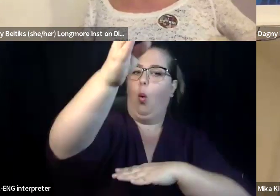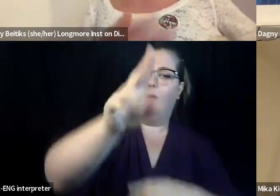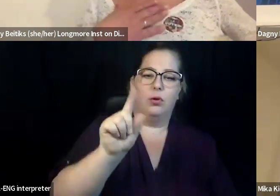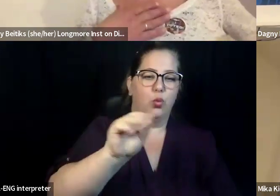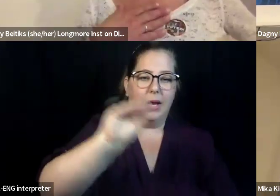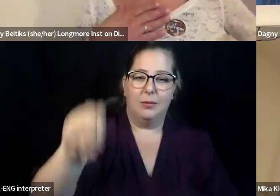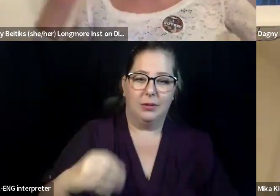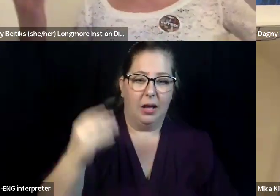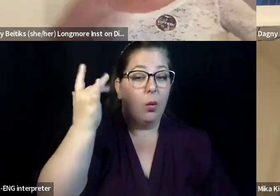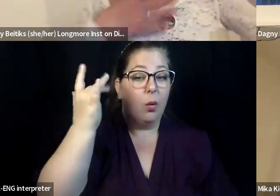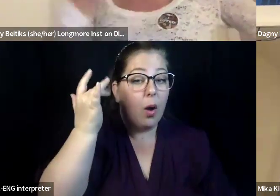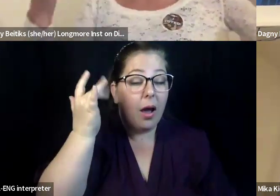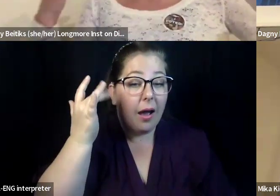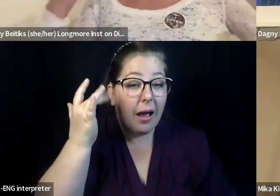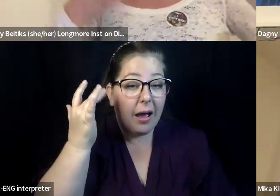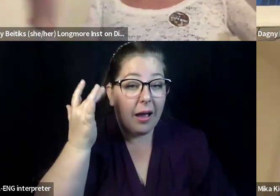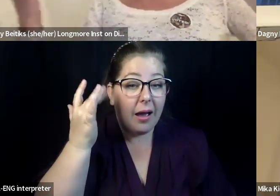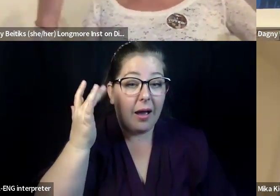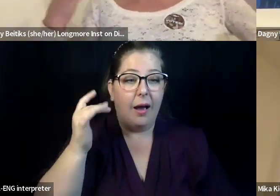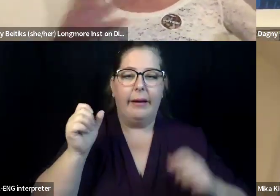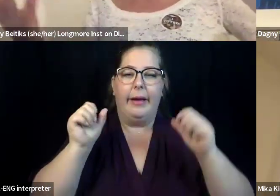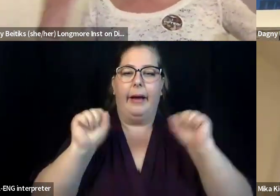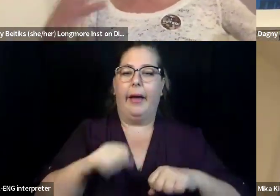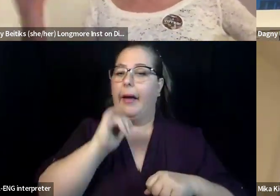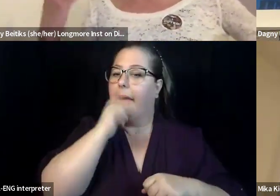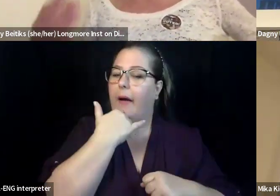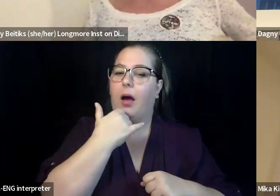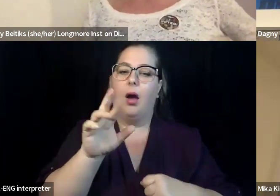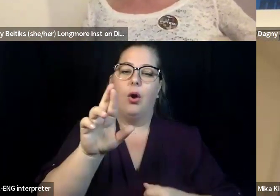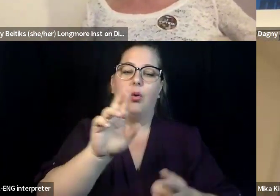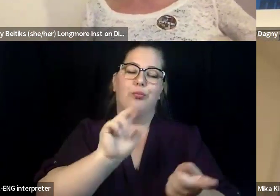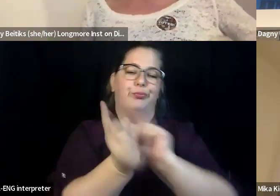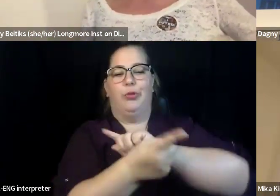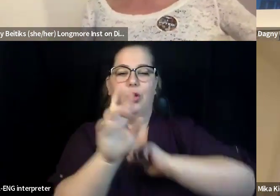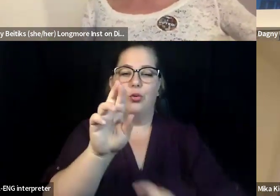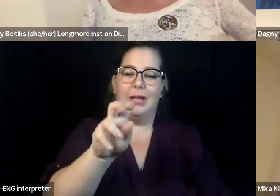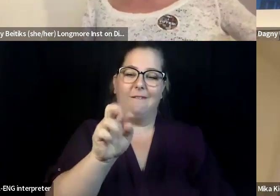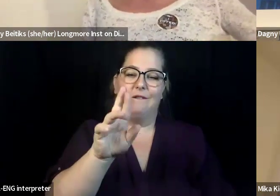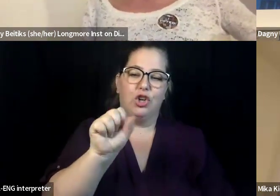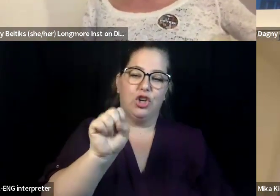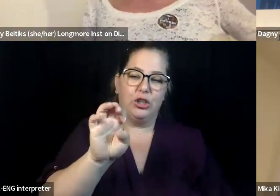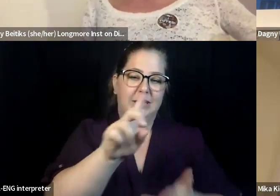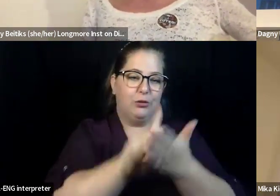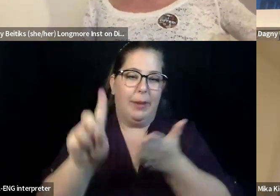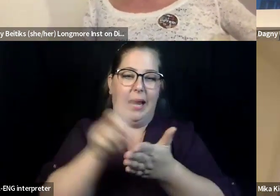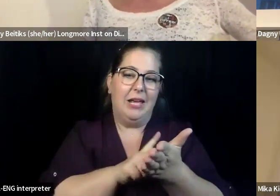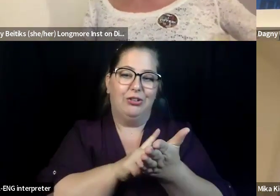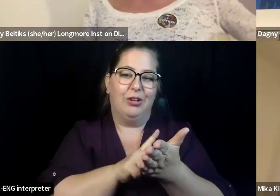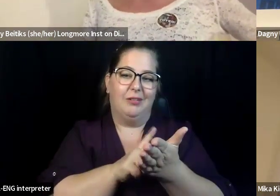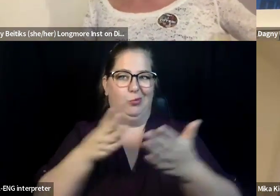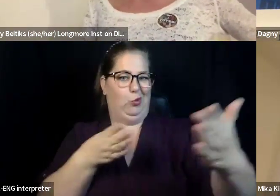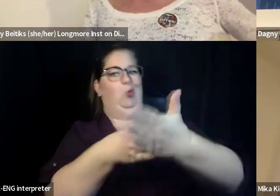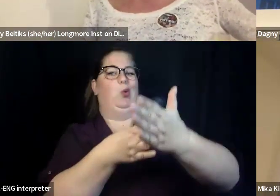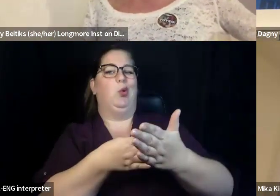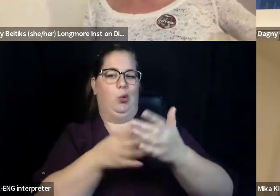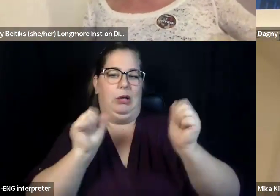that I have a hope that we can spread the word very strongly in the community and see much more than 20% of the housing